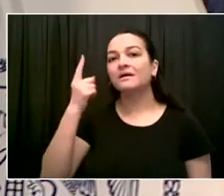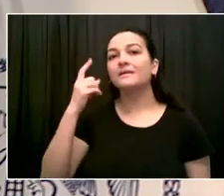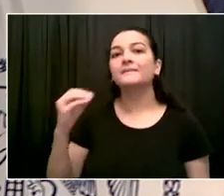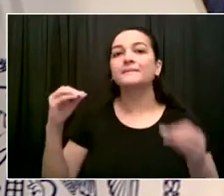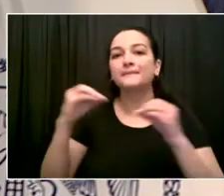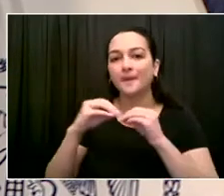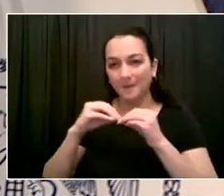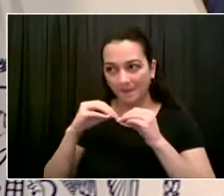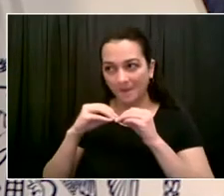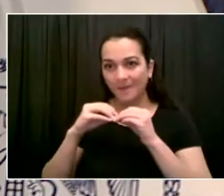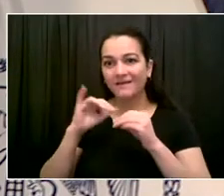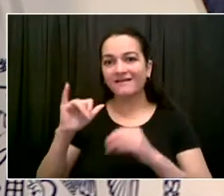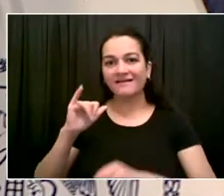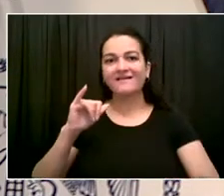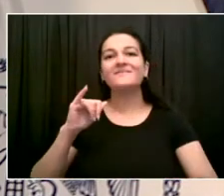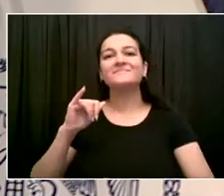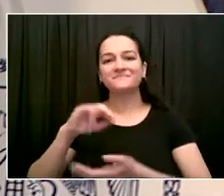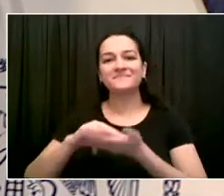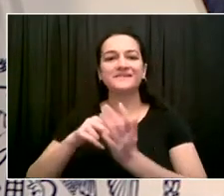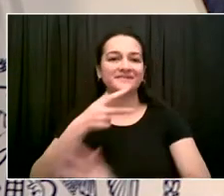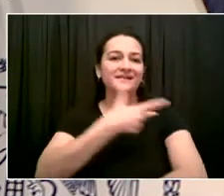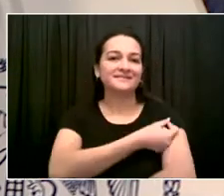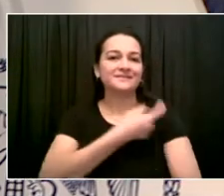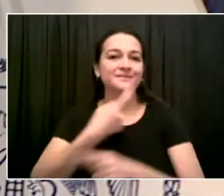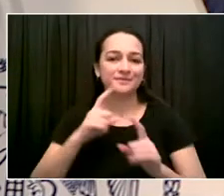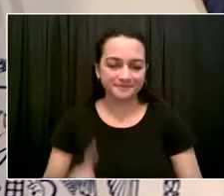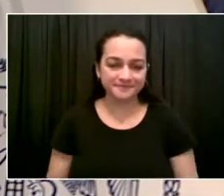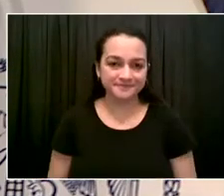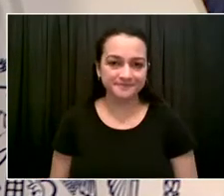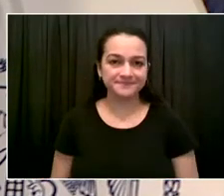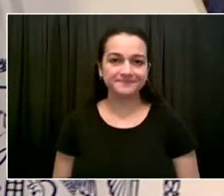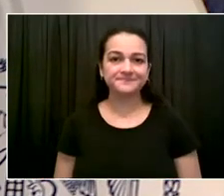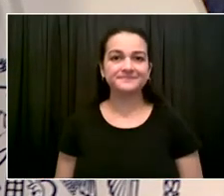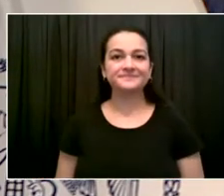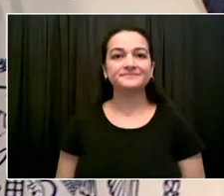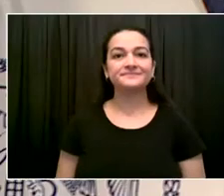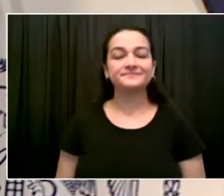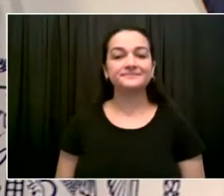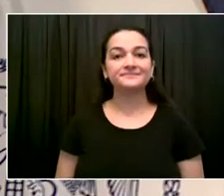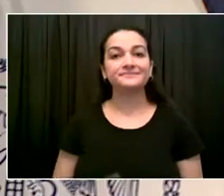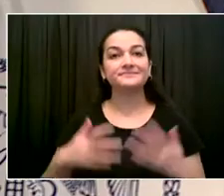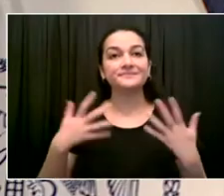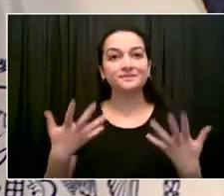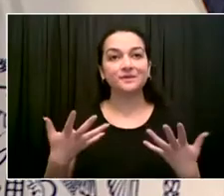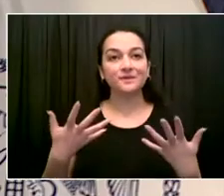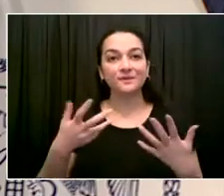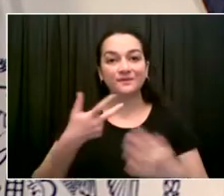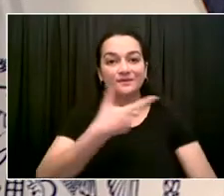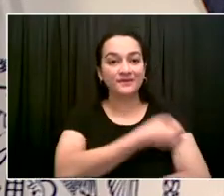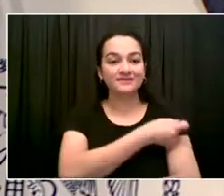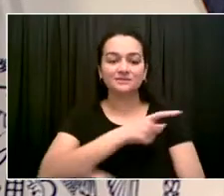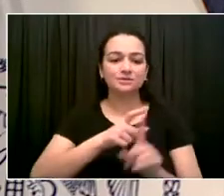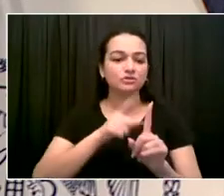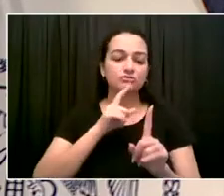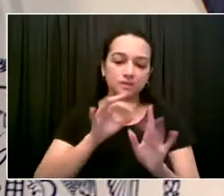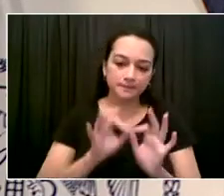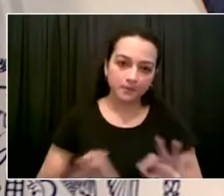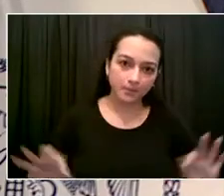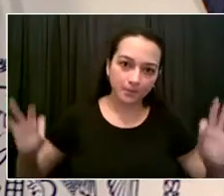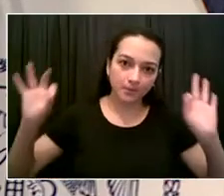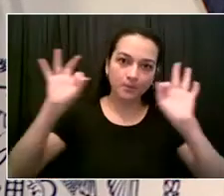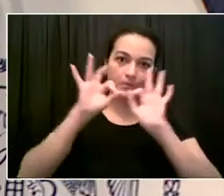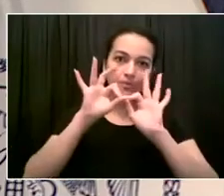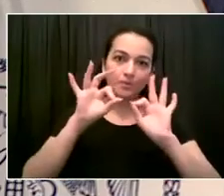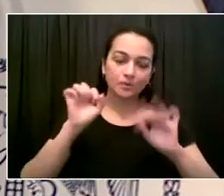impact, Juliette. And what we see is vaccination is the difference maker. Our whole goal here